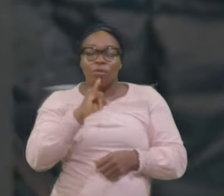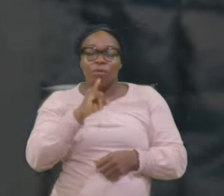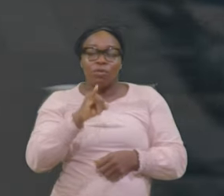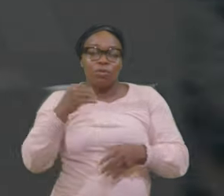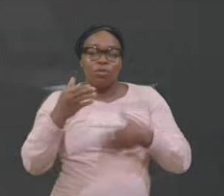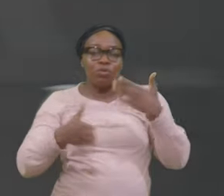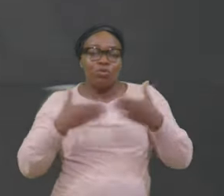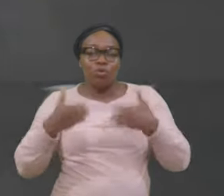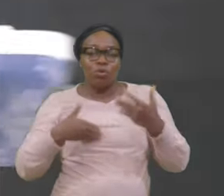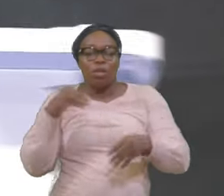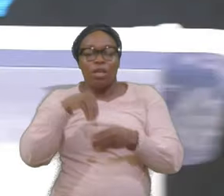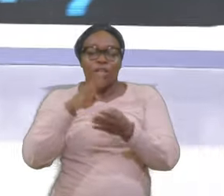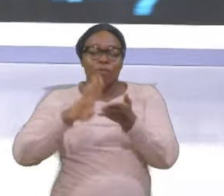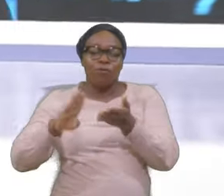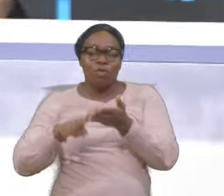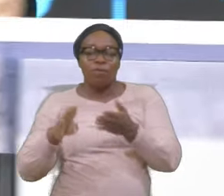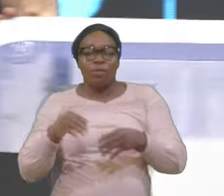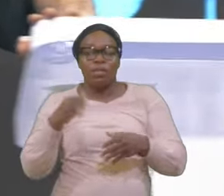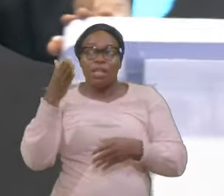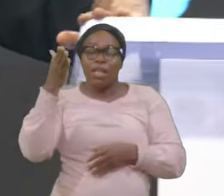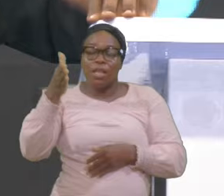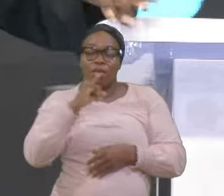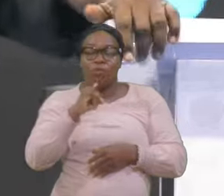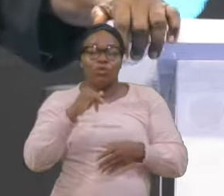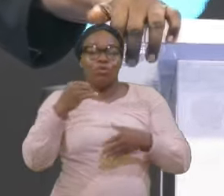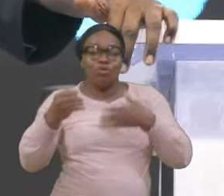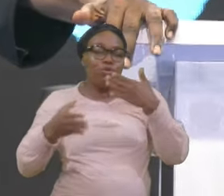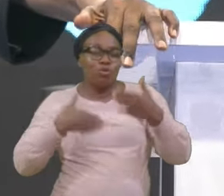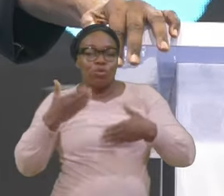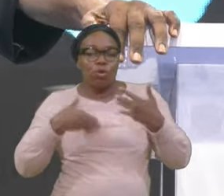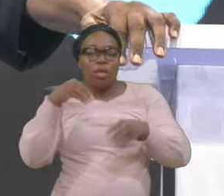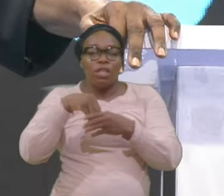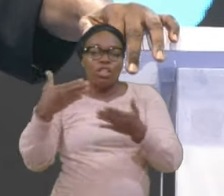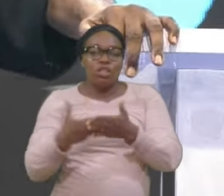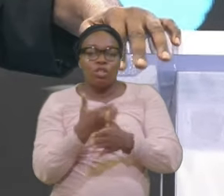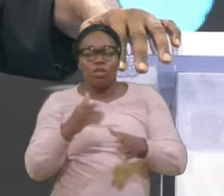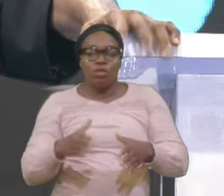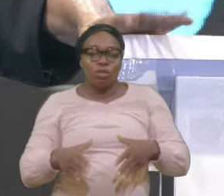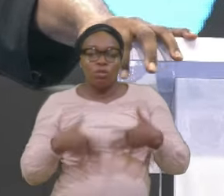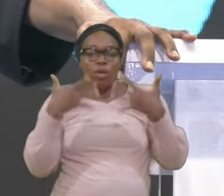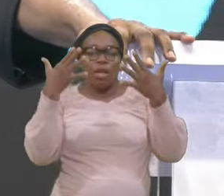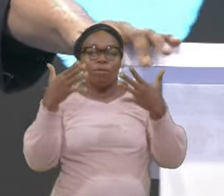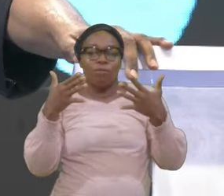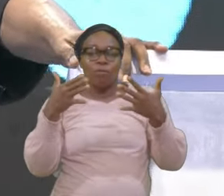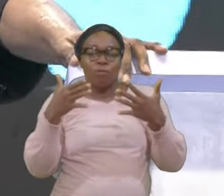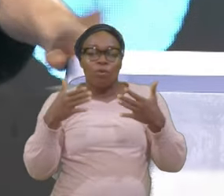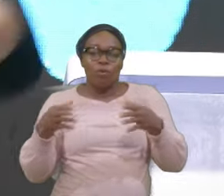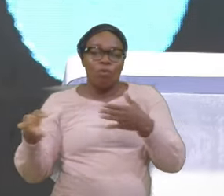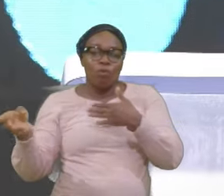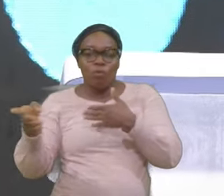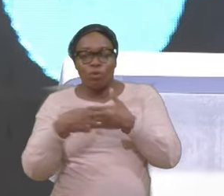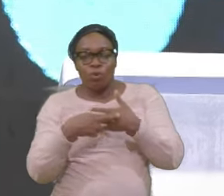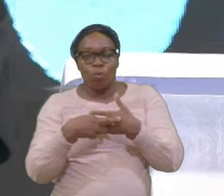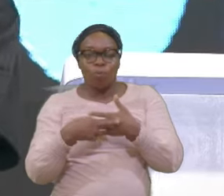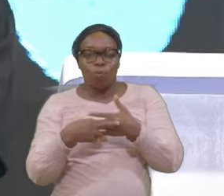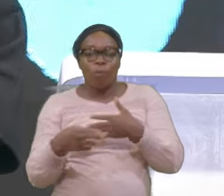There is joy In the new life Restore Unto me The joy Of thy salvation And